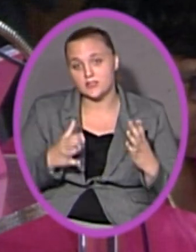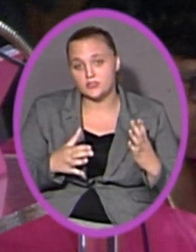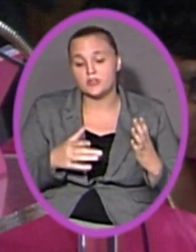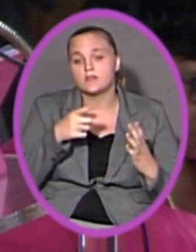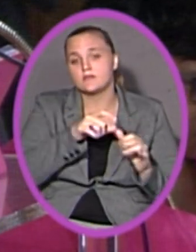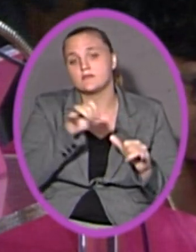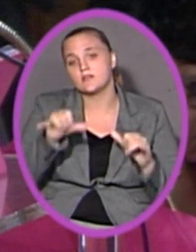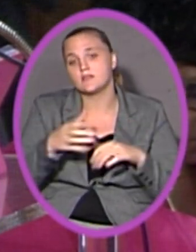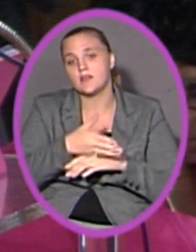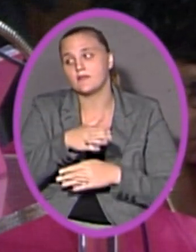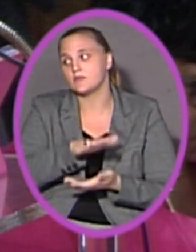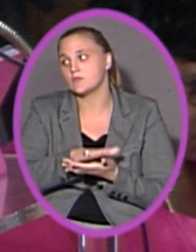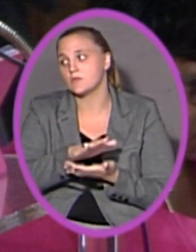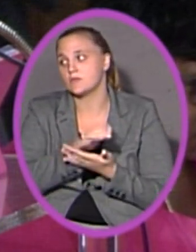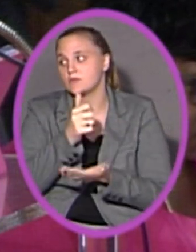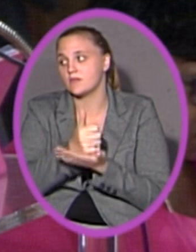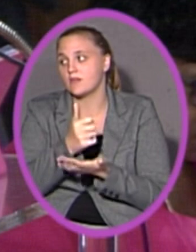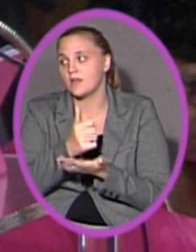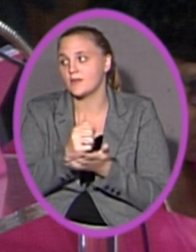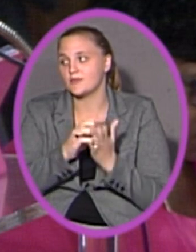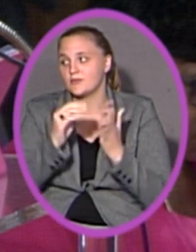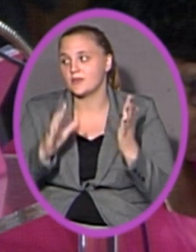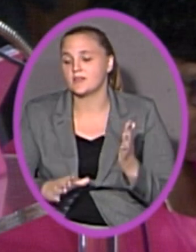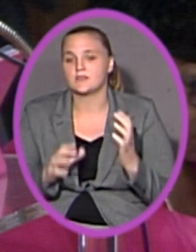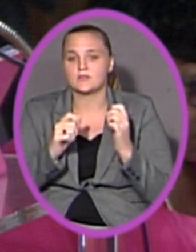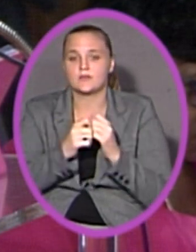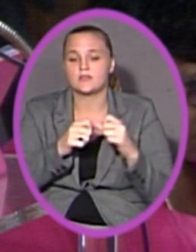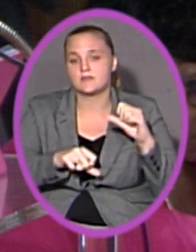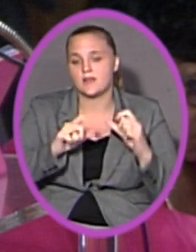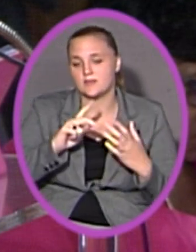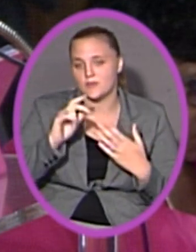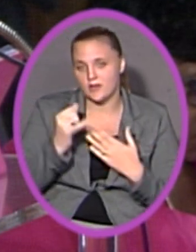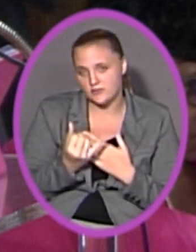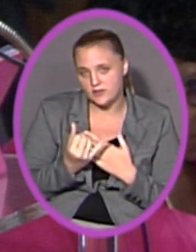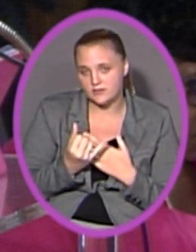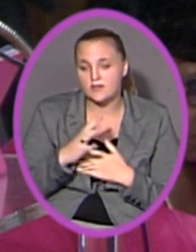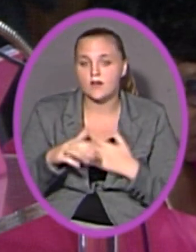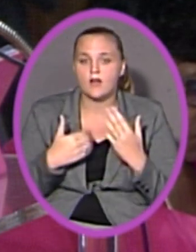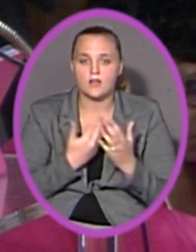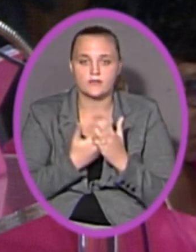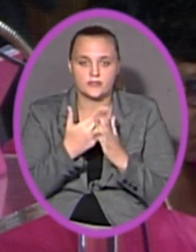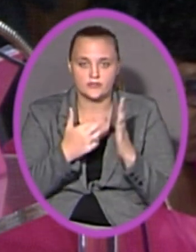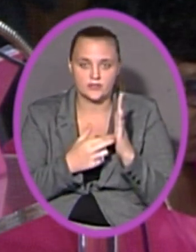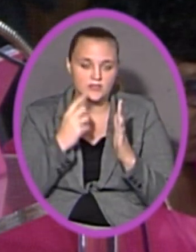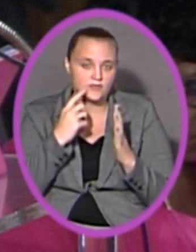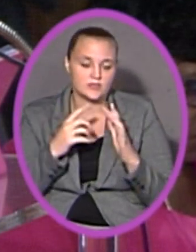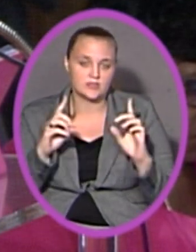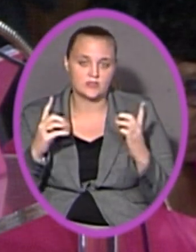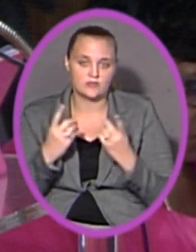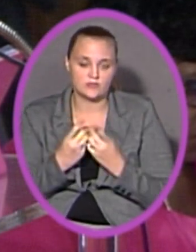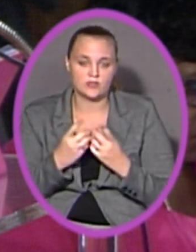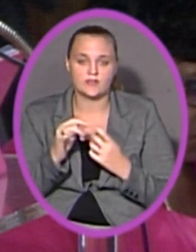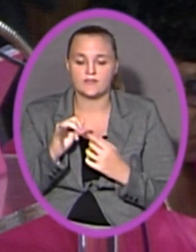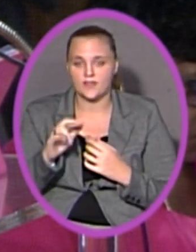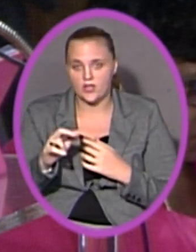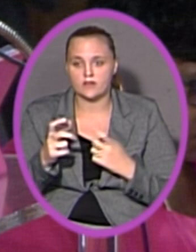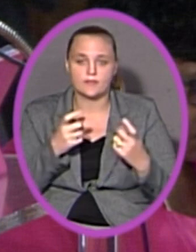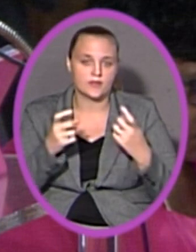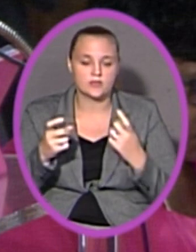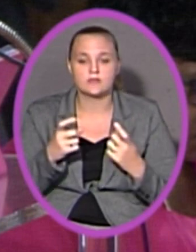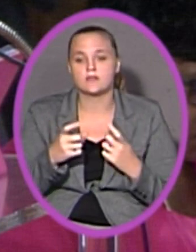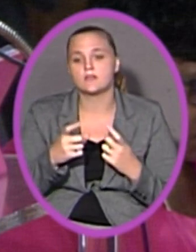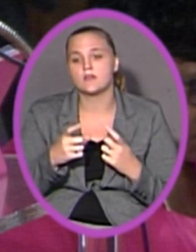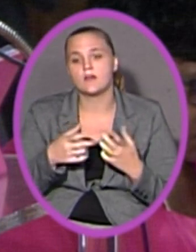school to help students with their science projects, manages all registrations for the district fair, enabling a STEM